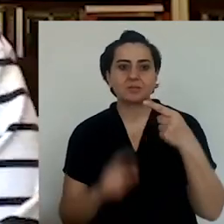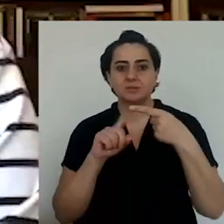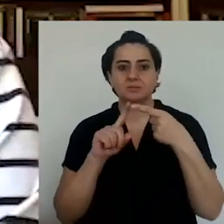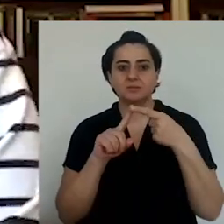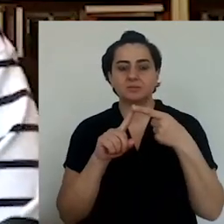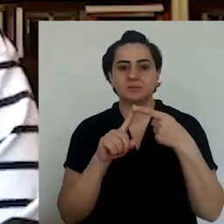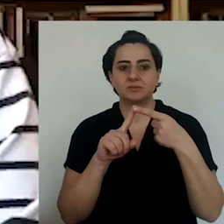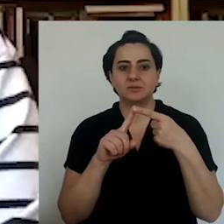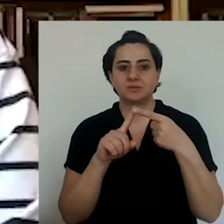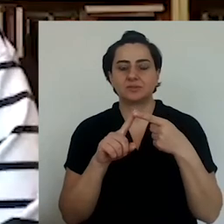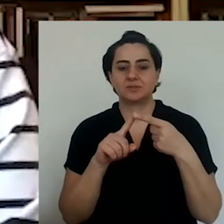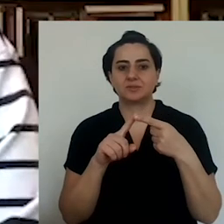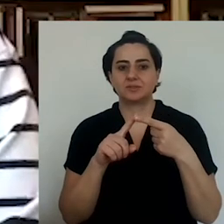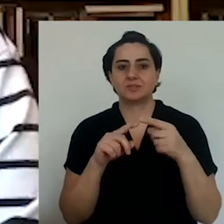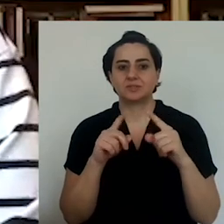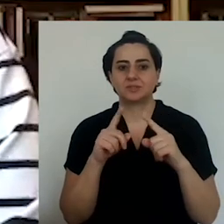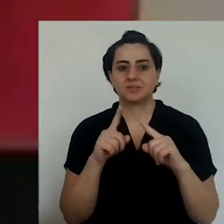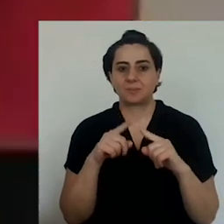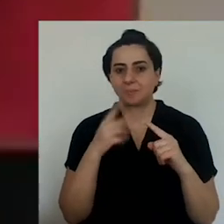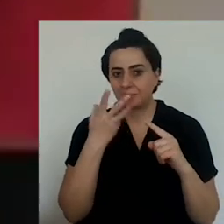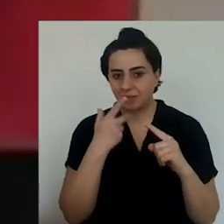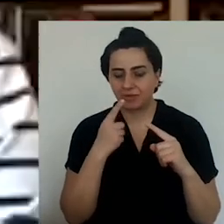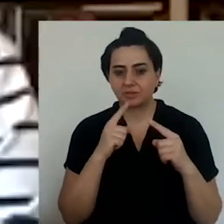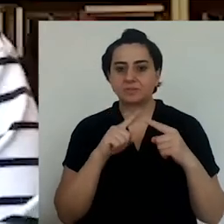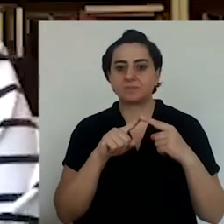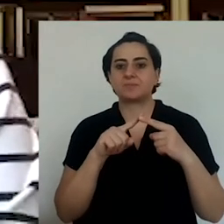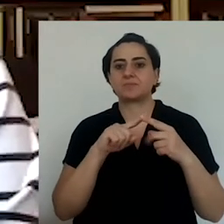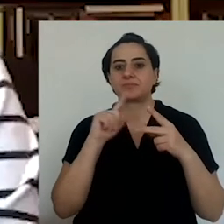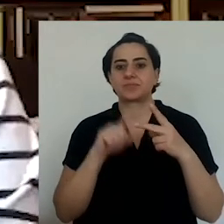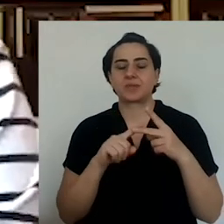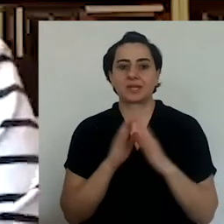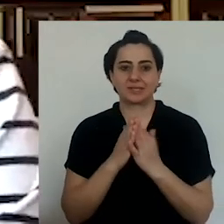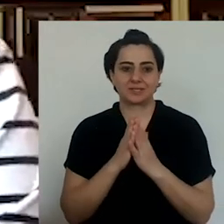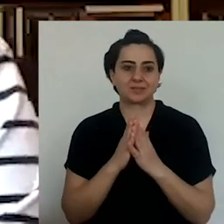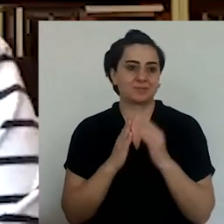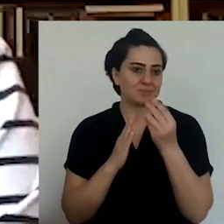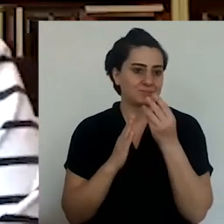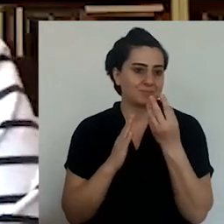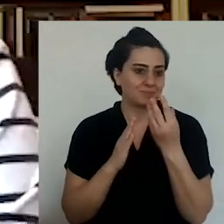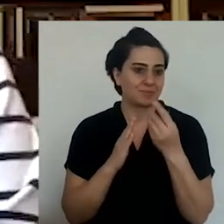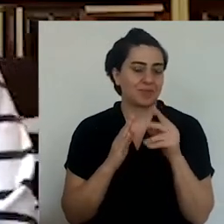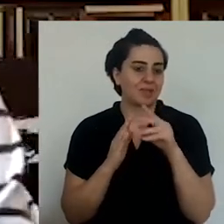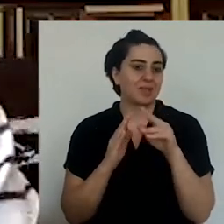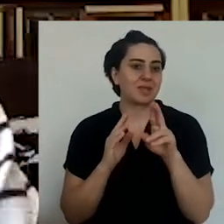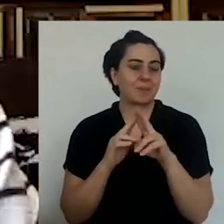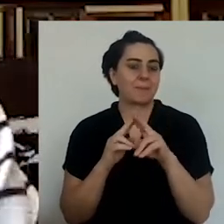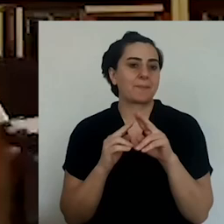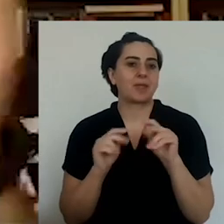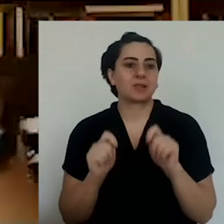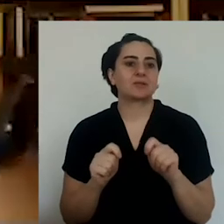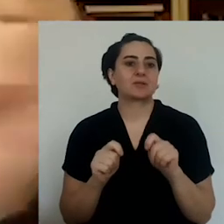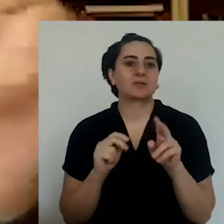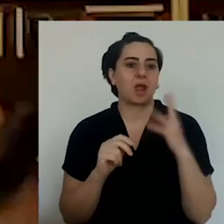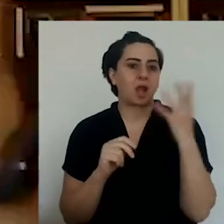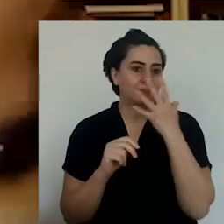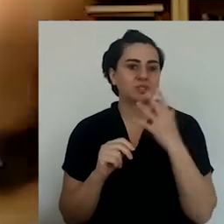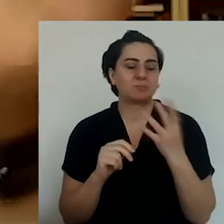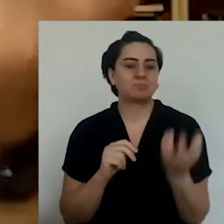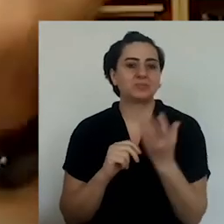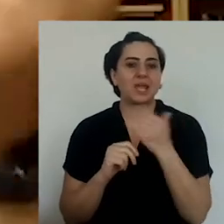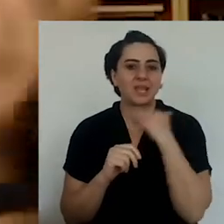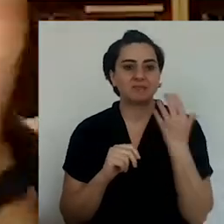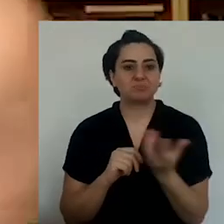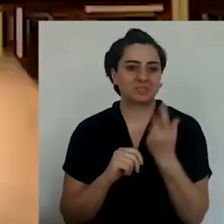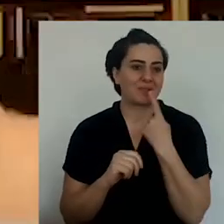As you're doing that, I'll respond to some of the questions we see here. One of them talks about Oan